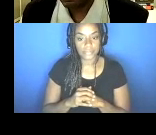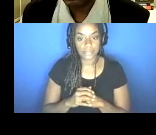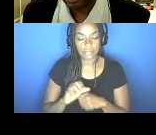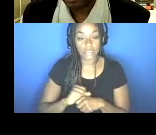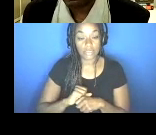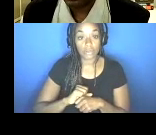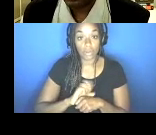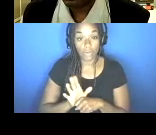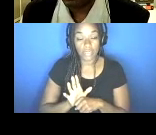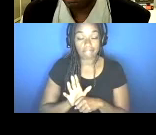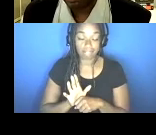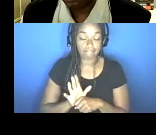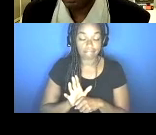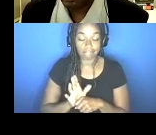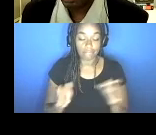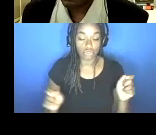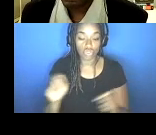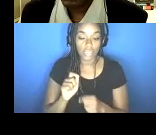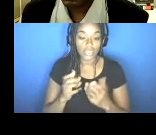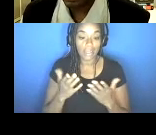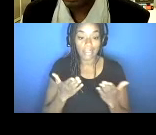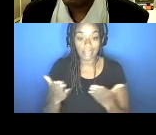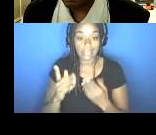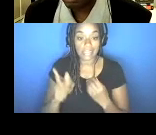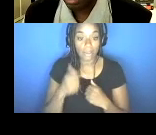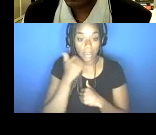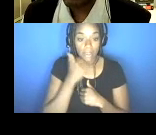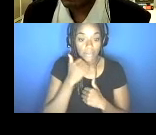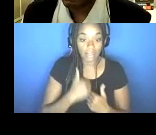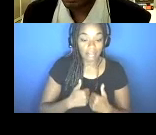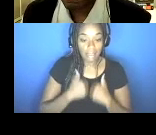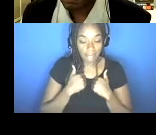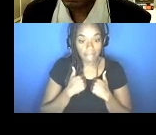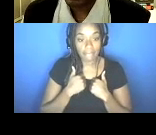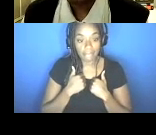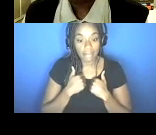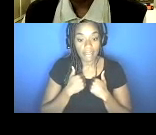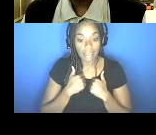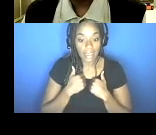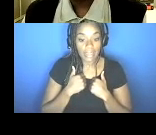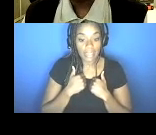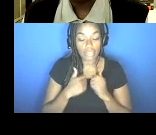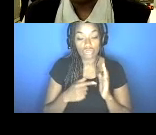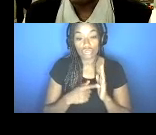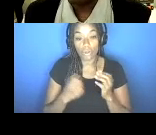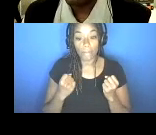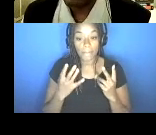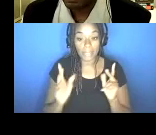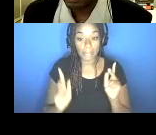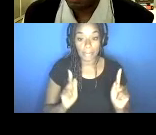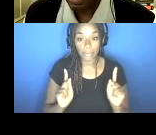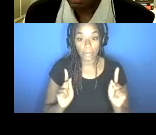changed, changed a lot of things, you know, about, about our day-to-day lives and about the society and really has exposed for many folks and not living in,